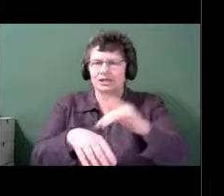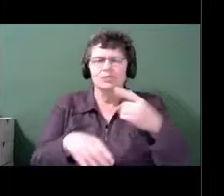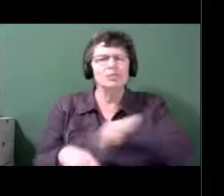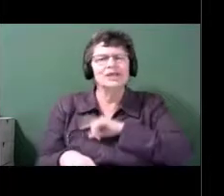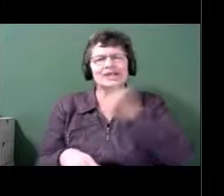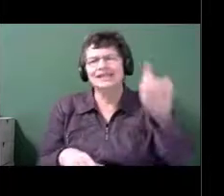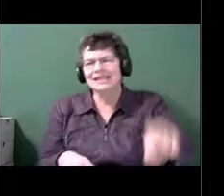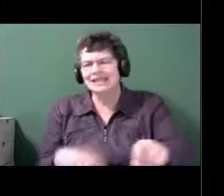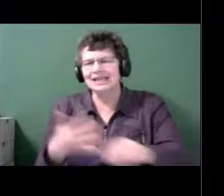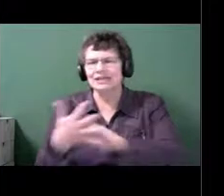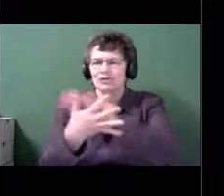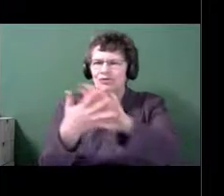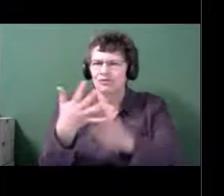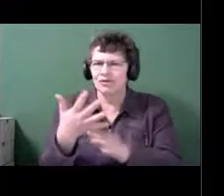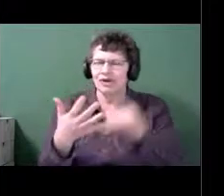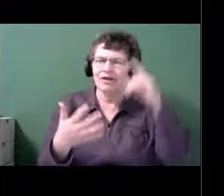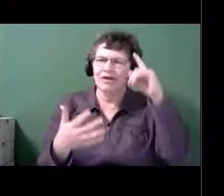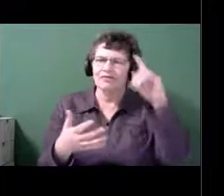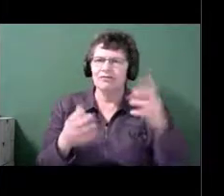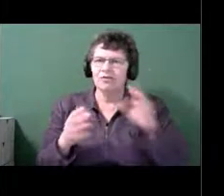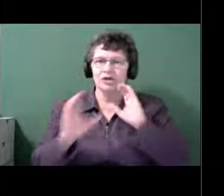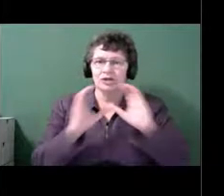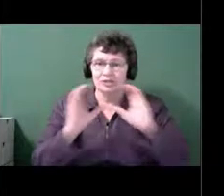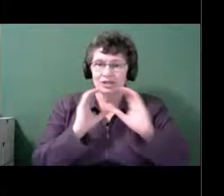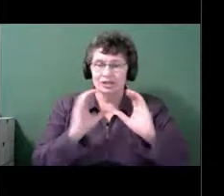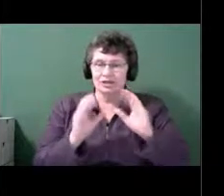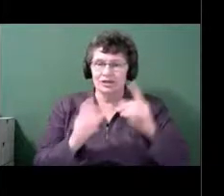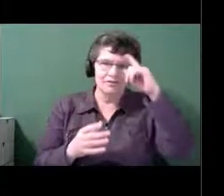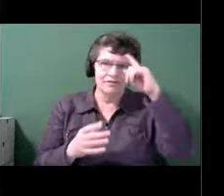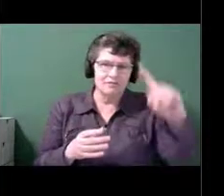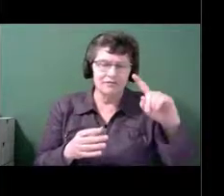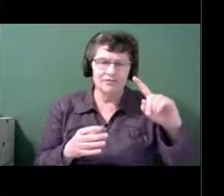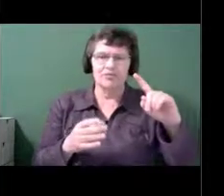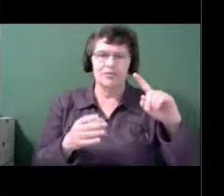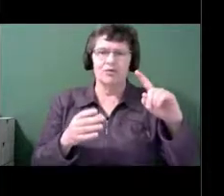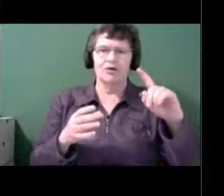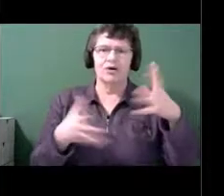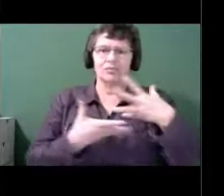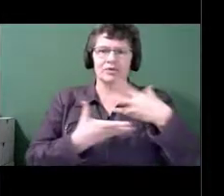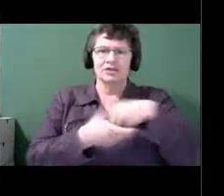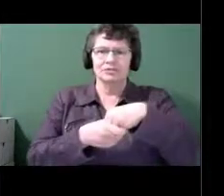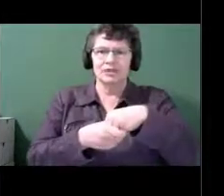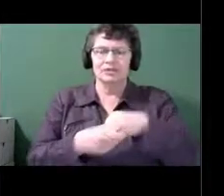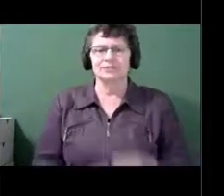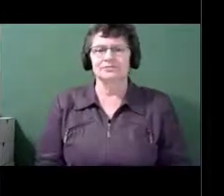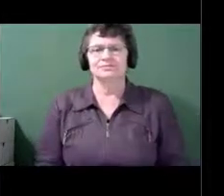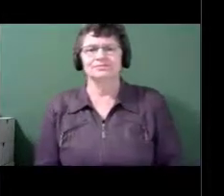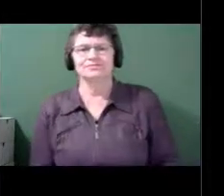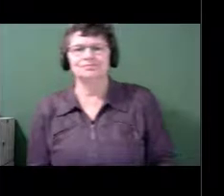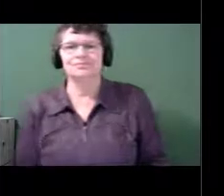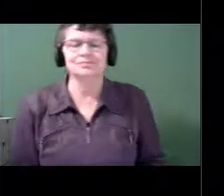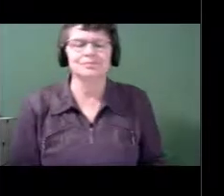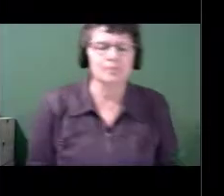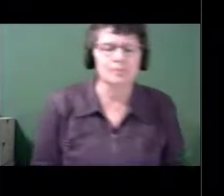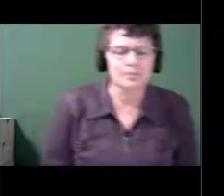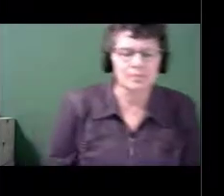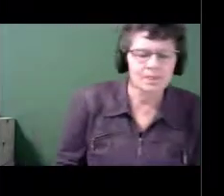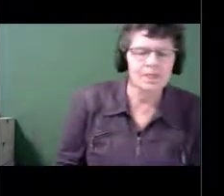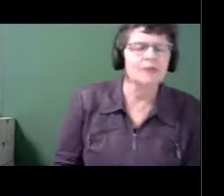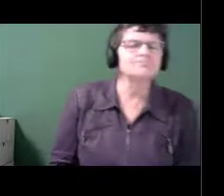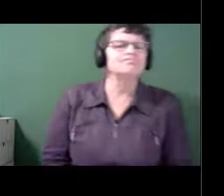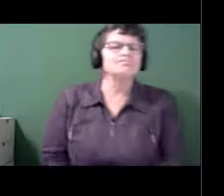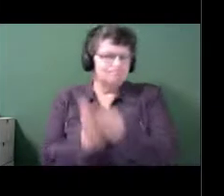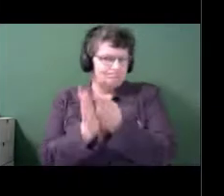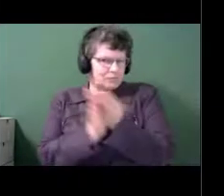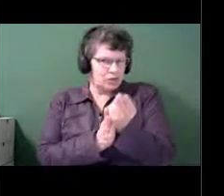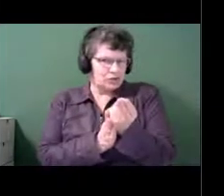And I have to say, when I heard the first talk starting, I was thinking, oh, well, writing poetry and making art is something